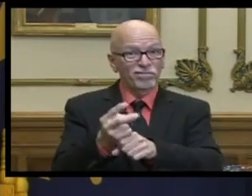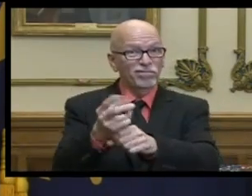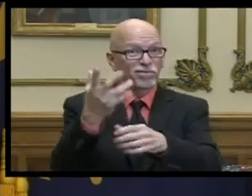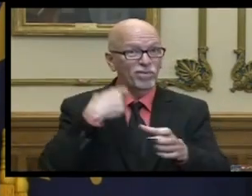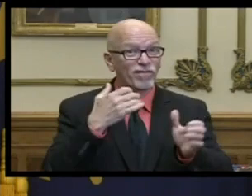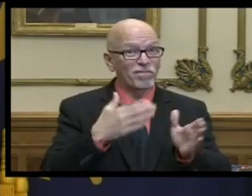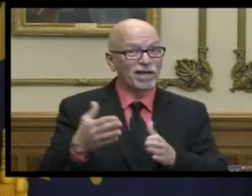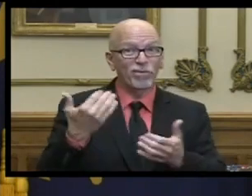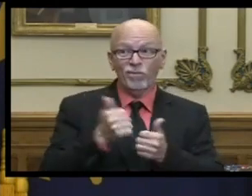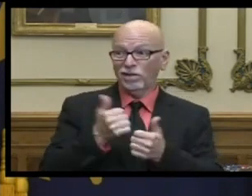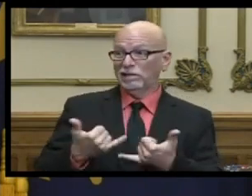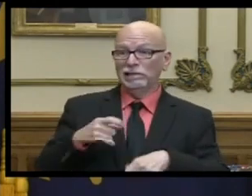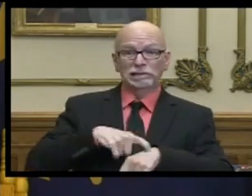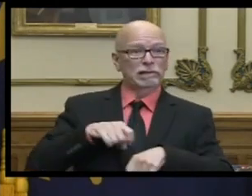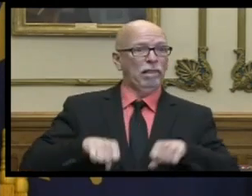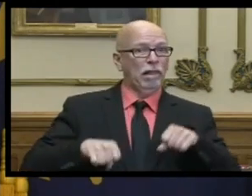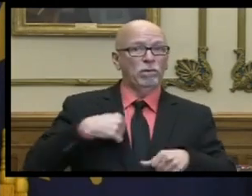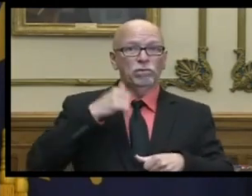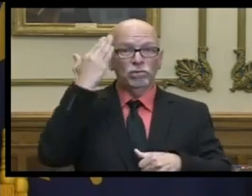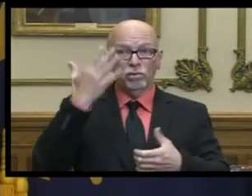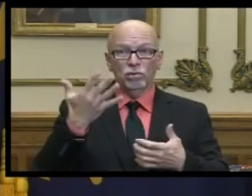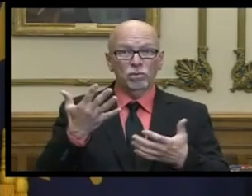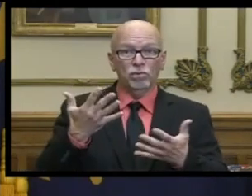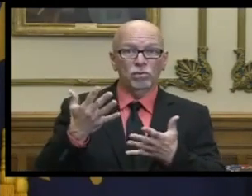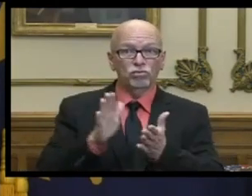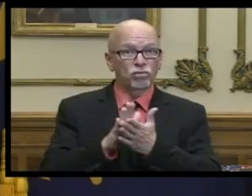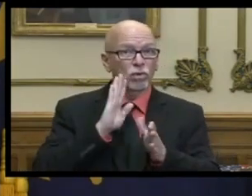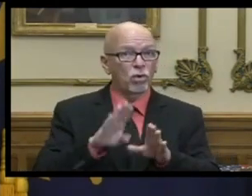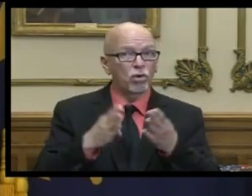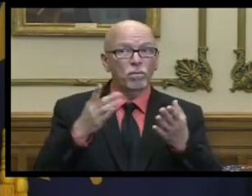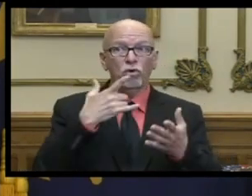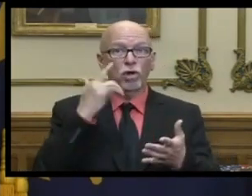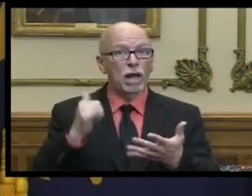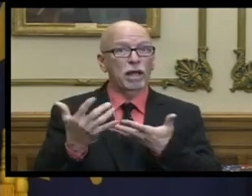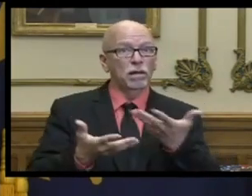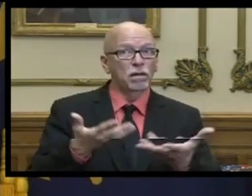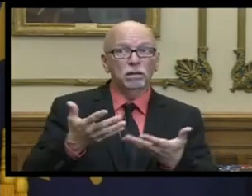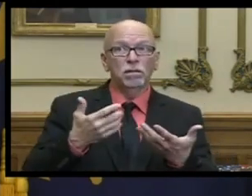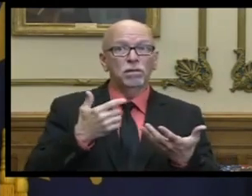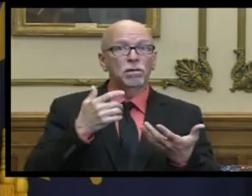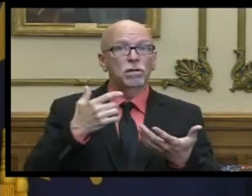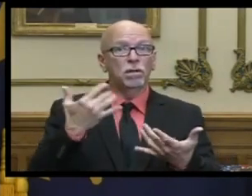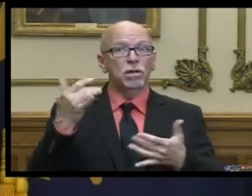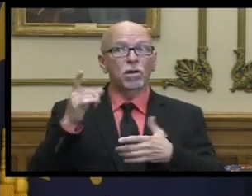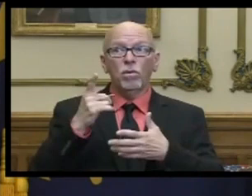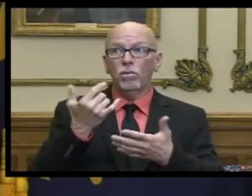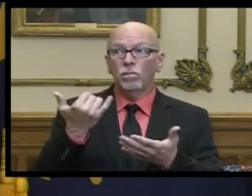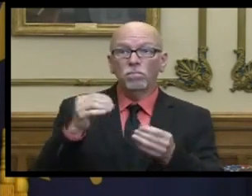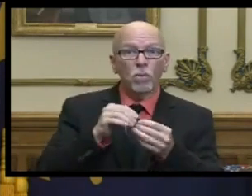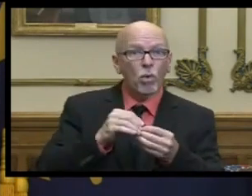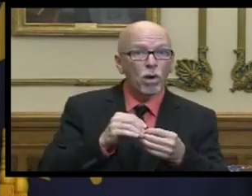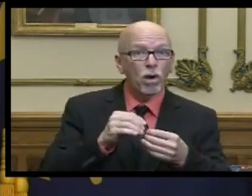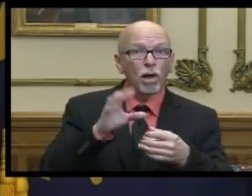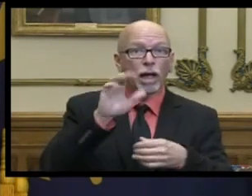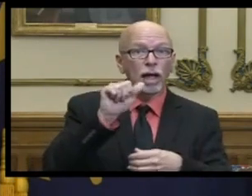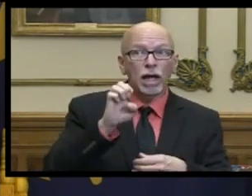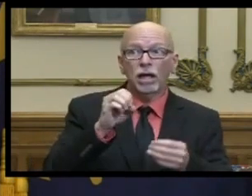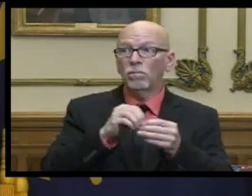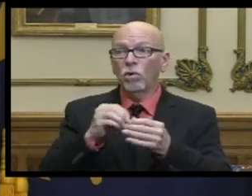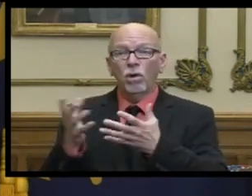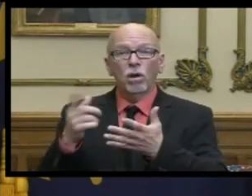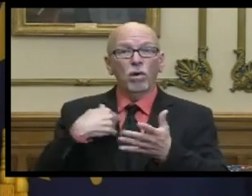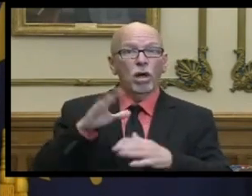somewhat uncertainty kind of day by day checking what the what the score is are we up are we down where are we in the standings